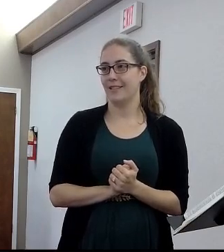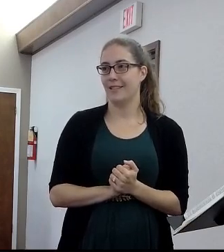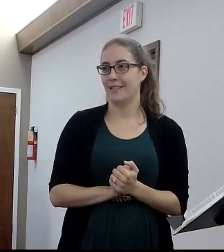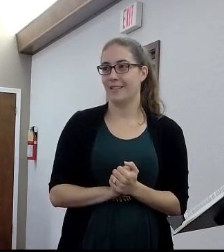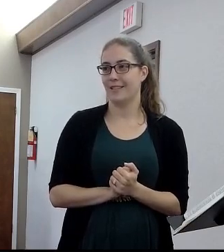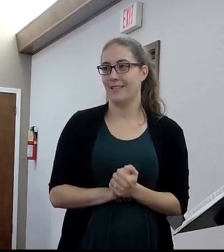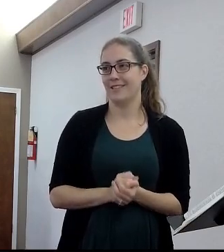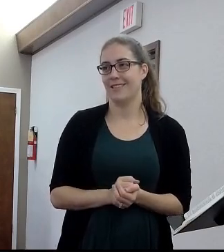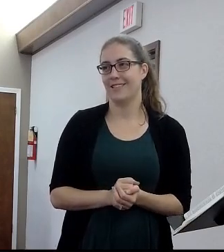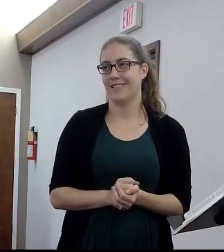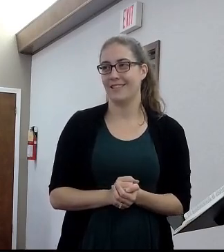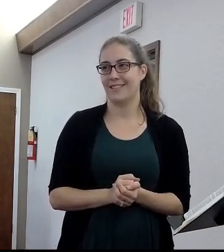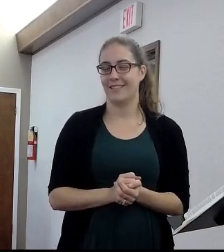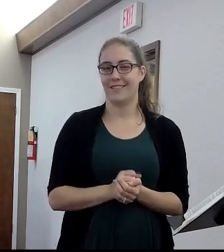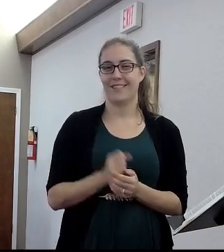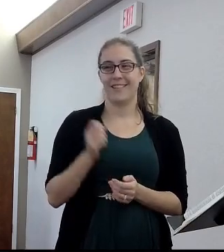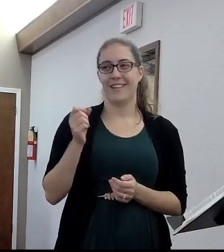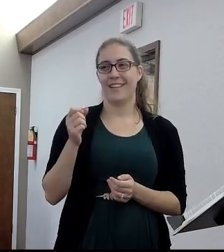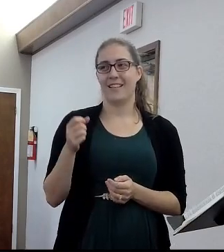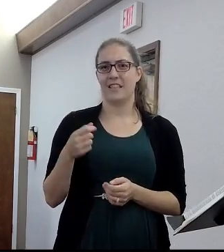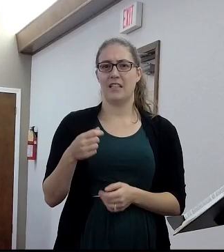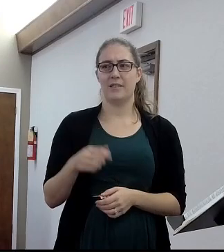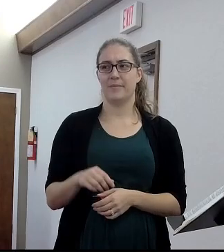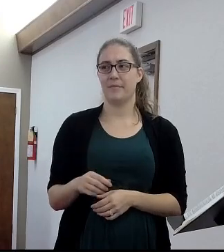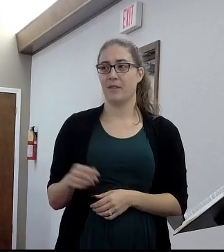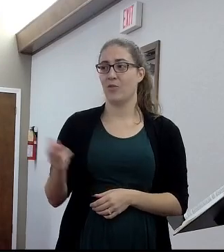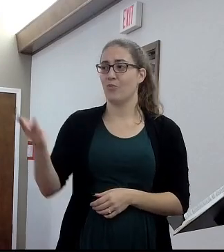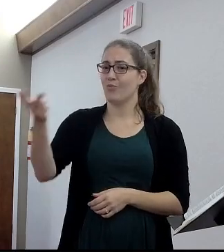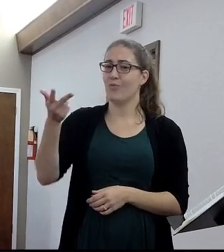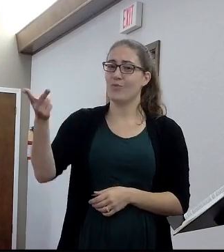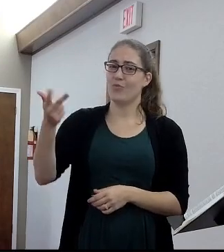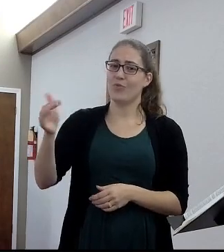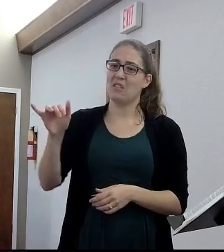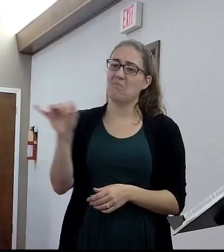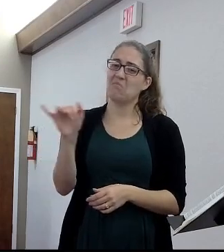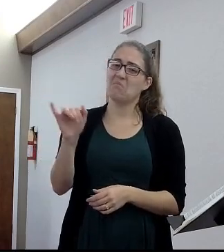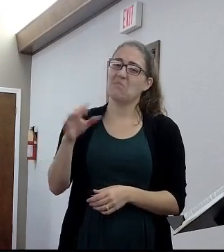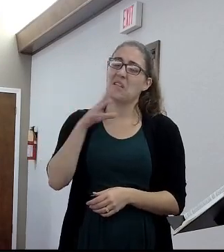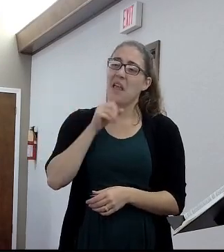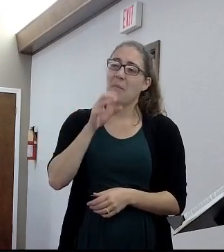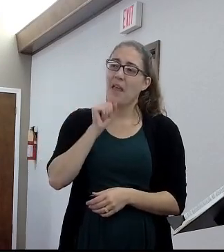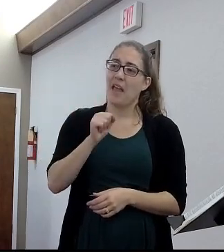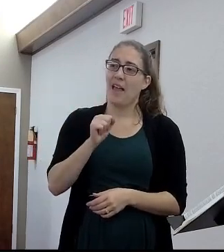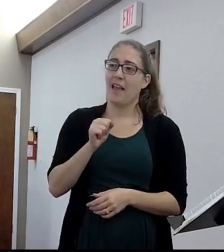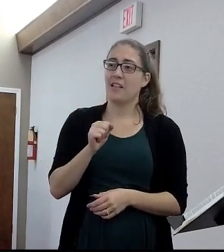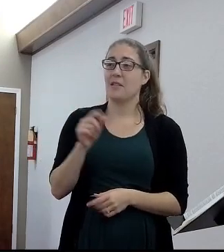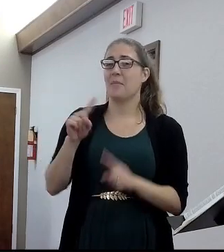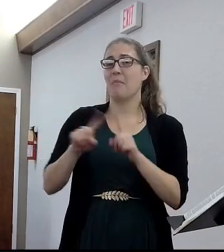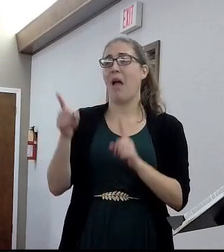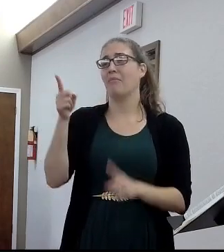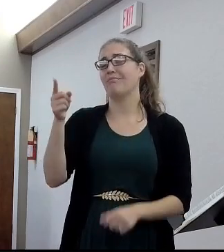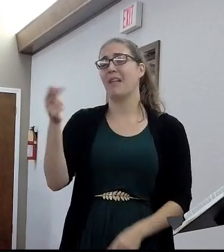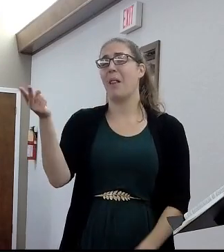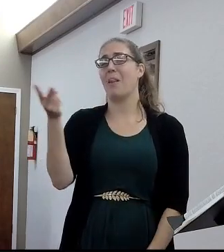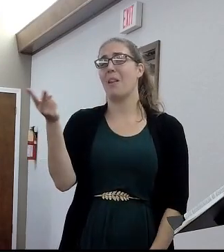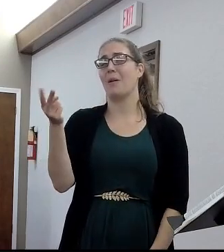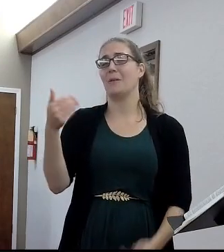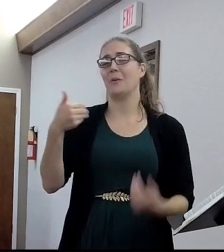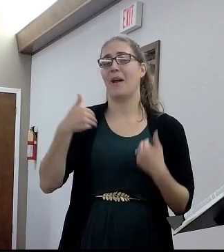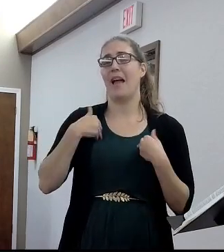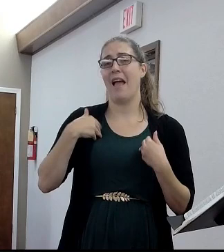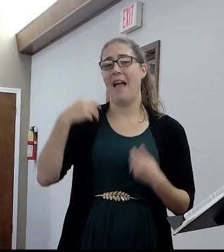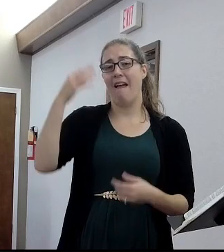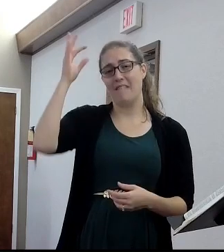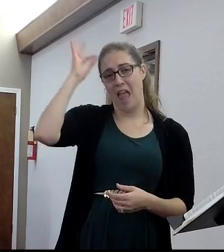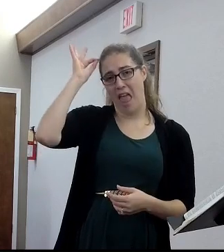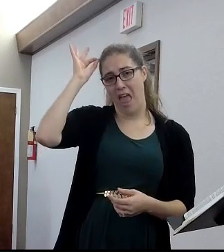They have got hair. Yeah. Maybe that's why you're so mad and you're having that funeral for Marshall. Yeah. I saw a picture of Sig